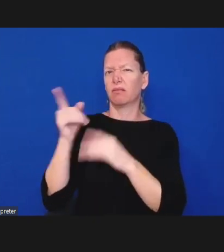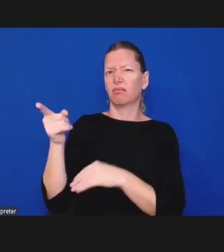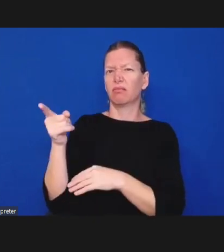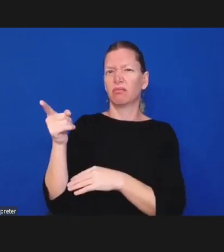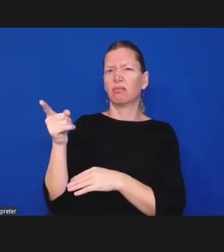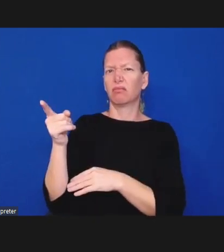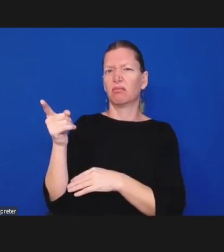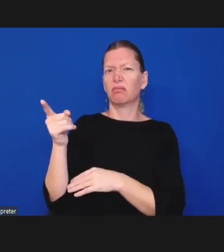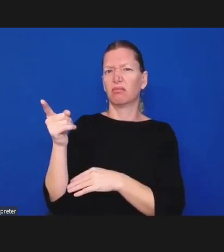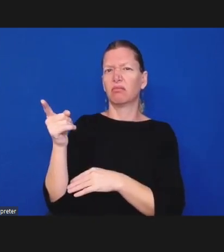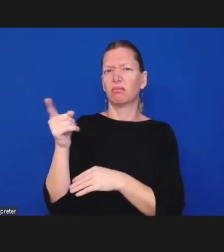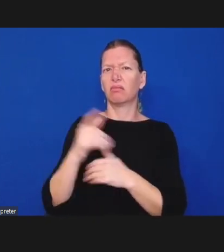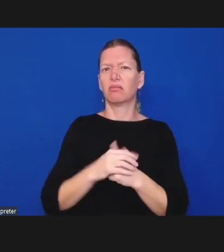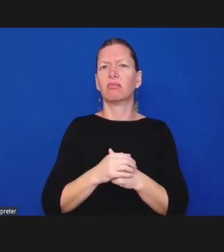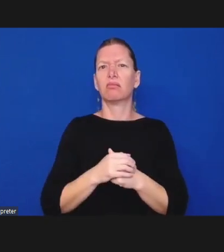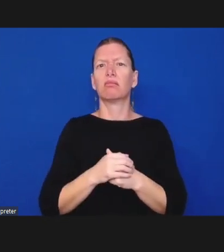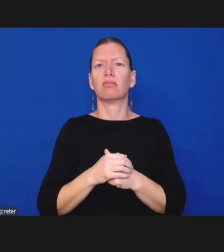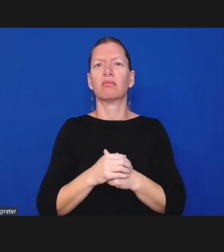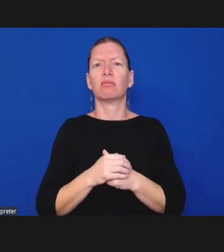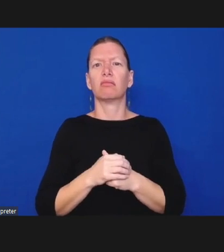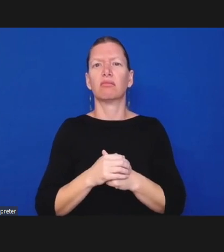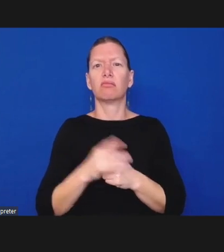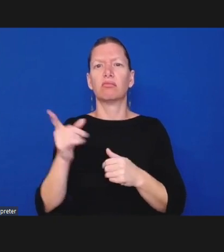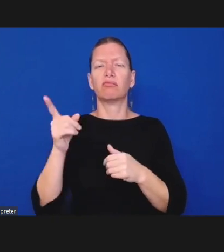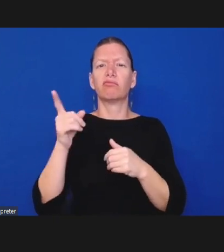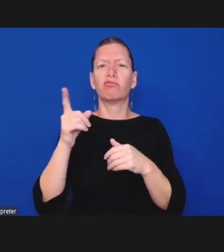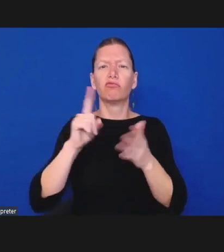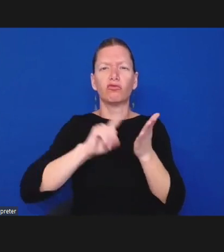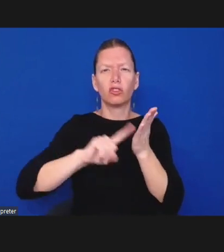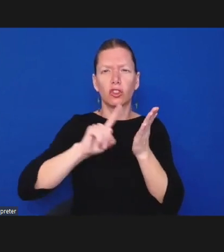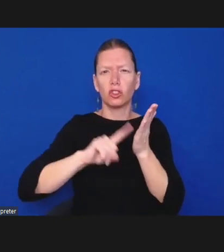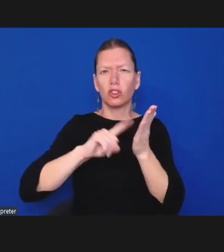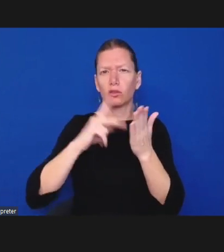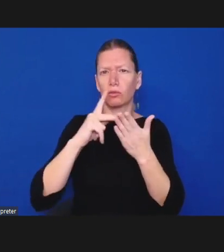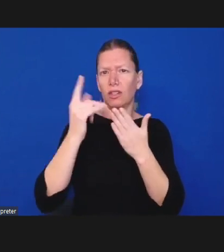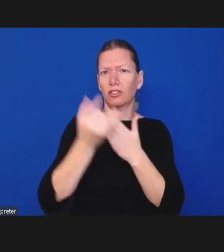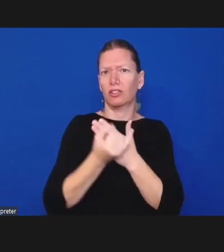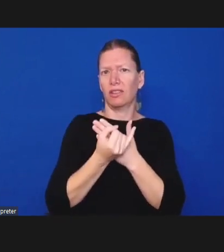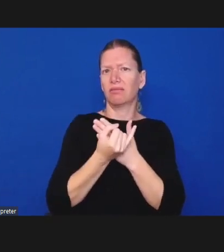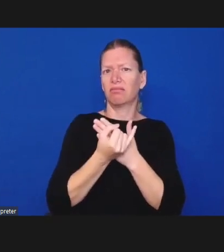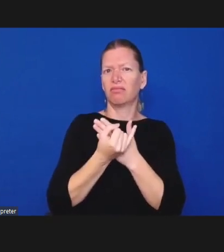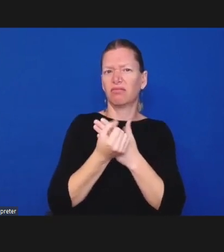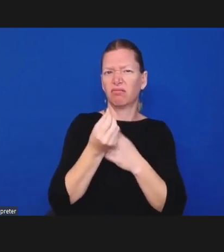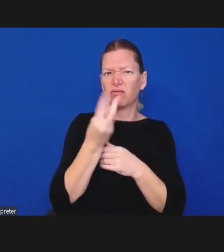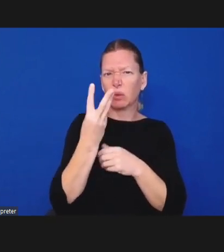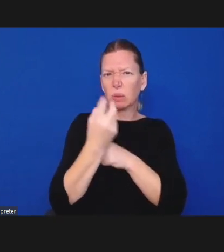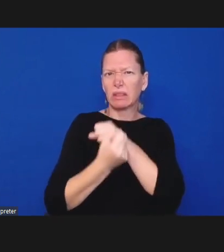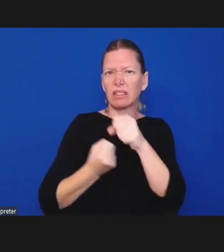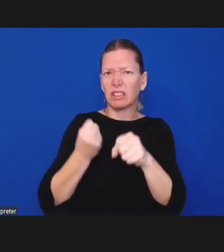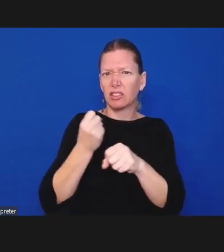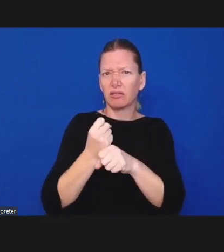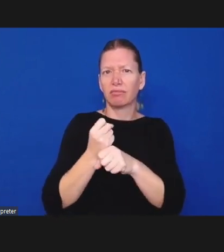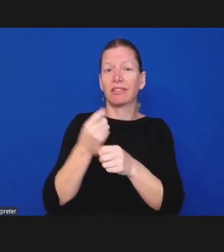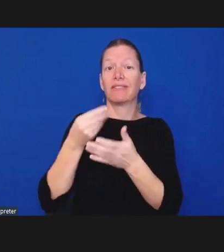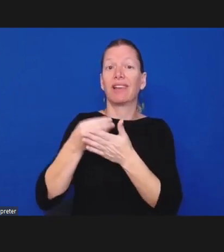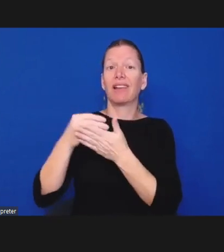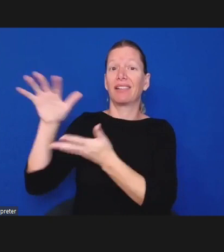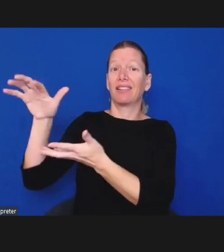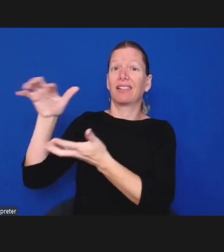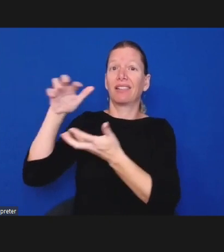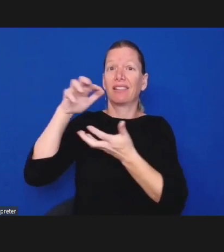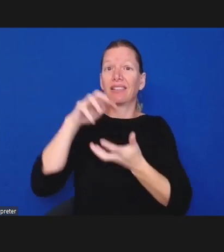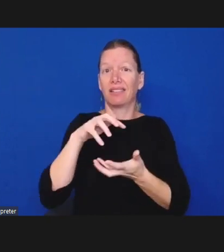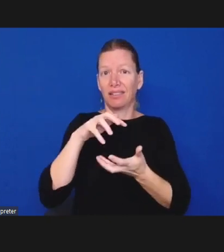department of justice to examine um a range of oversight agencies in in depth i think nine different